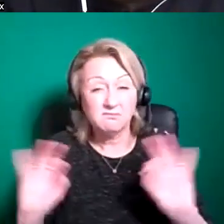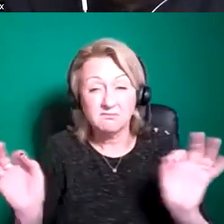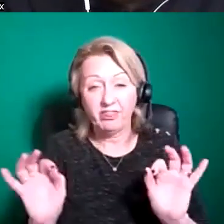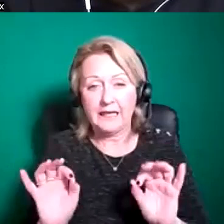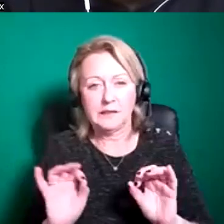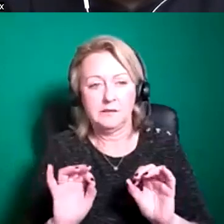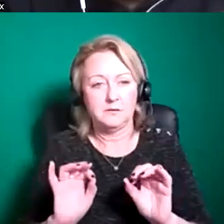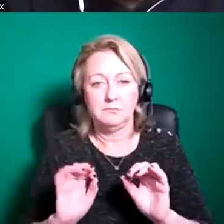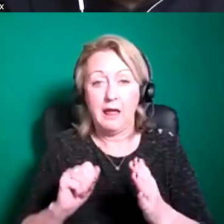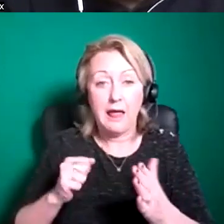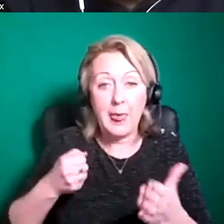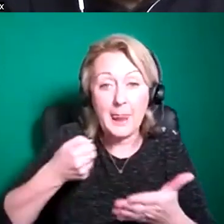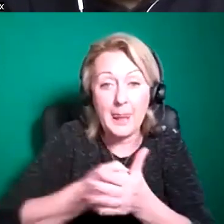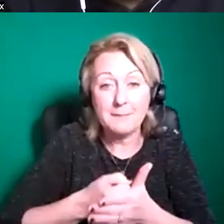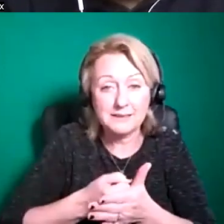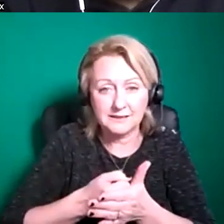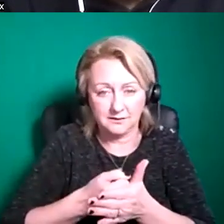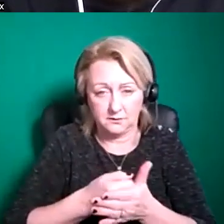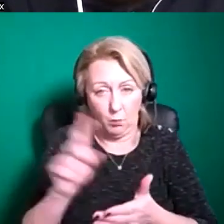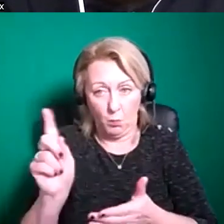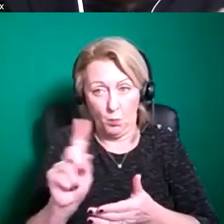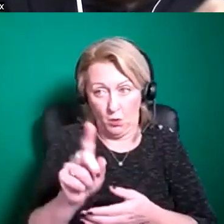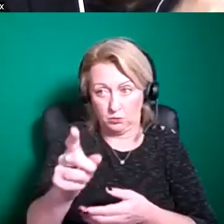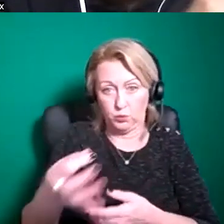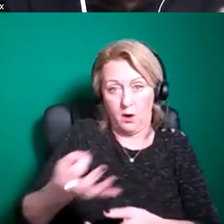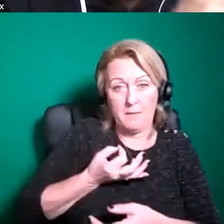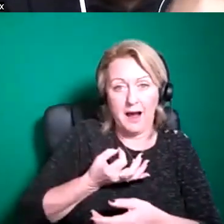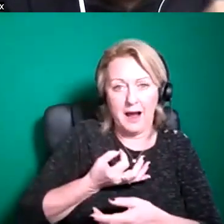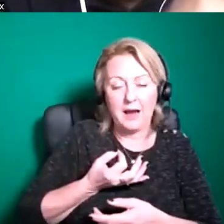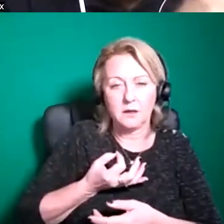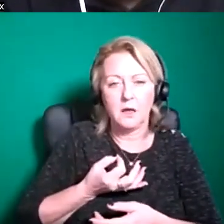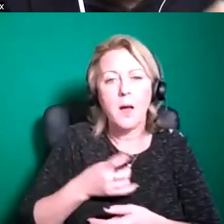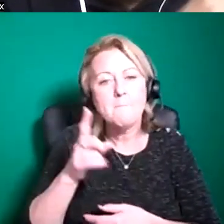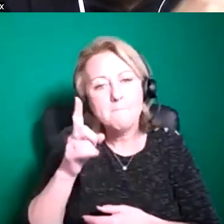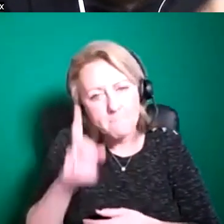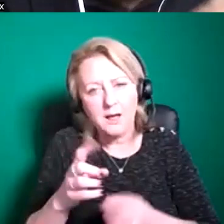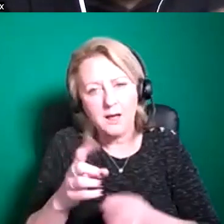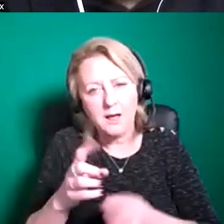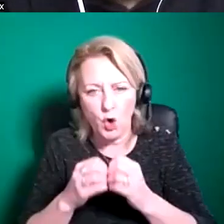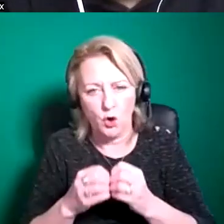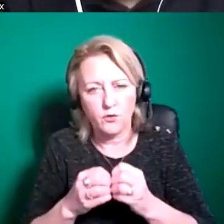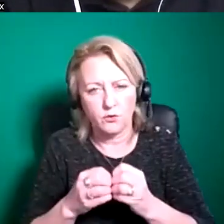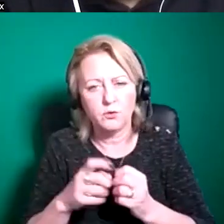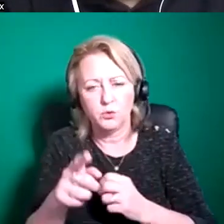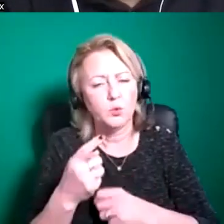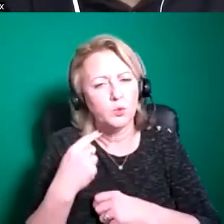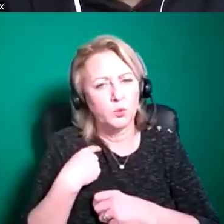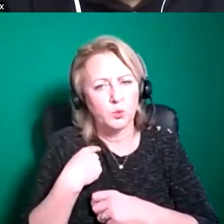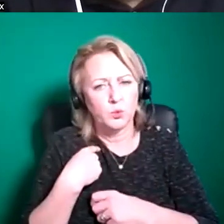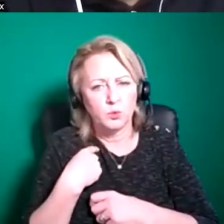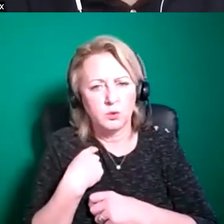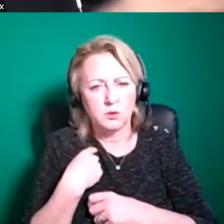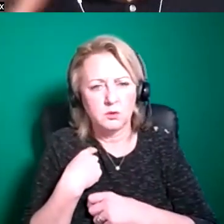limits on the types of work that you should apply for and but i think it's well worth being aware that